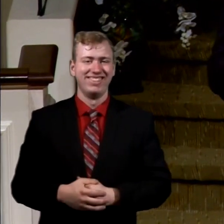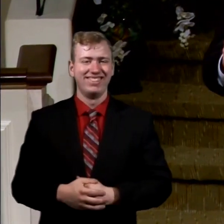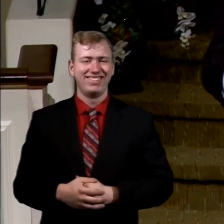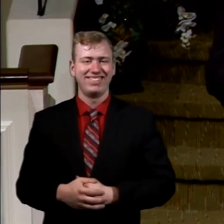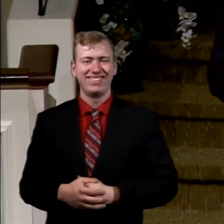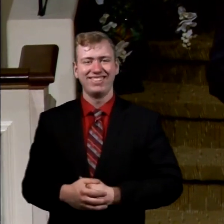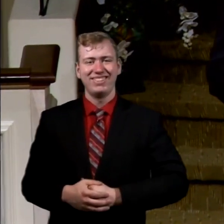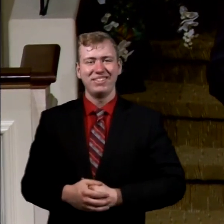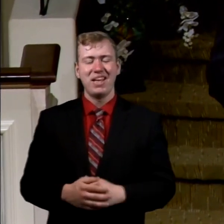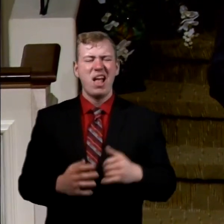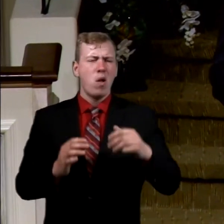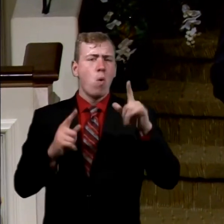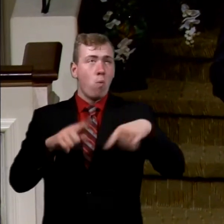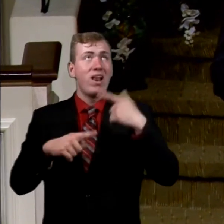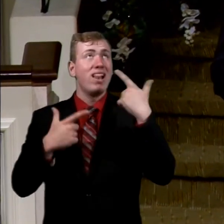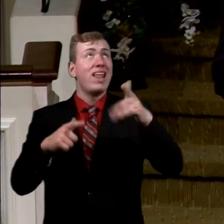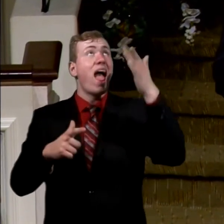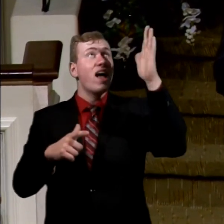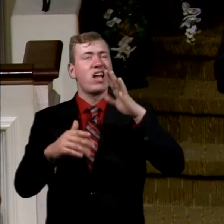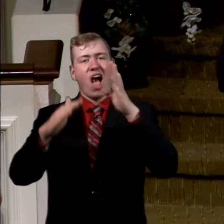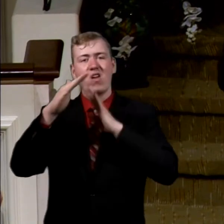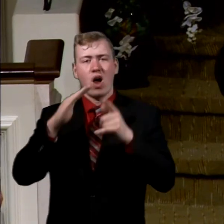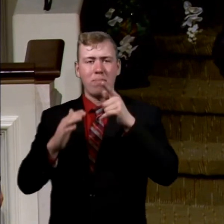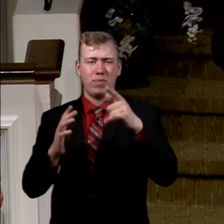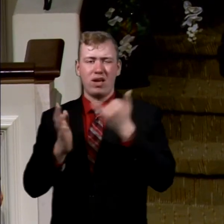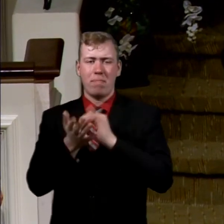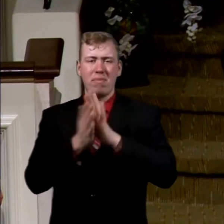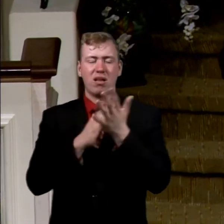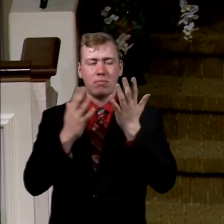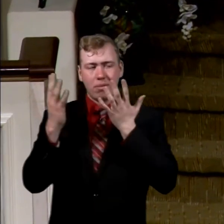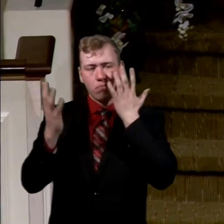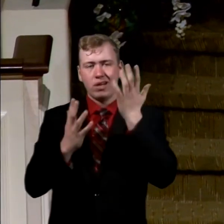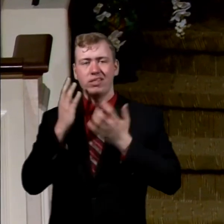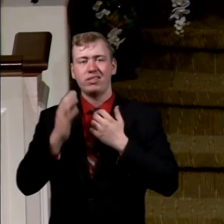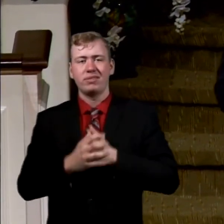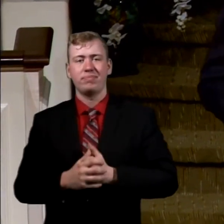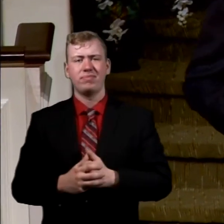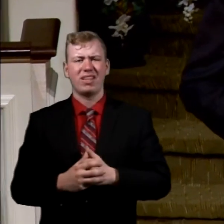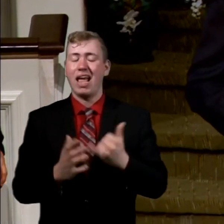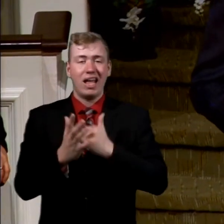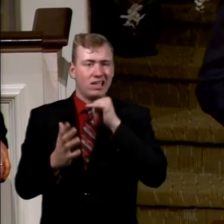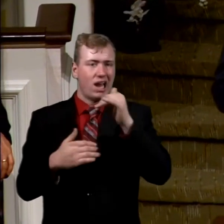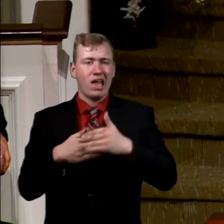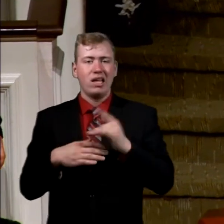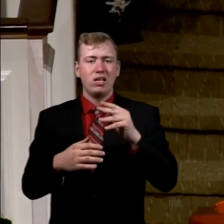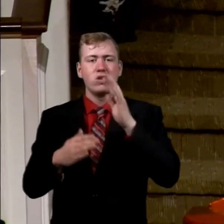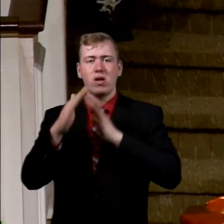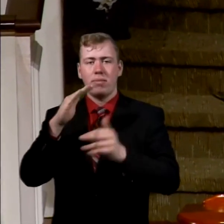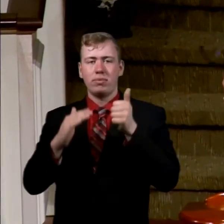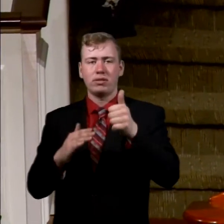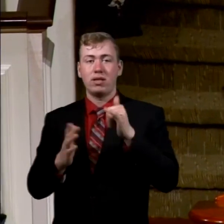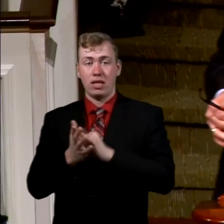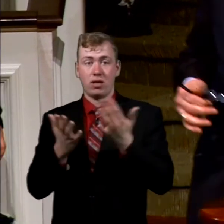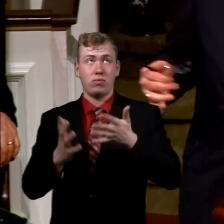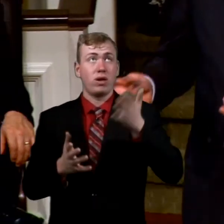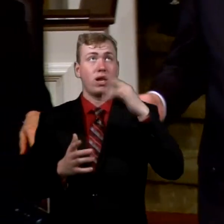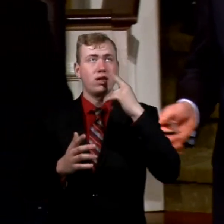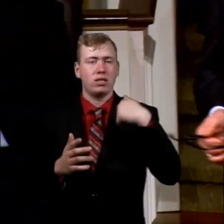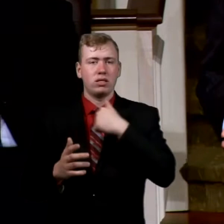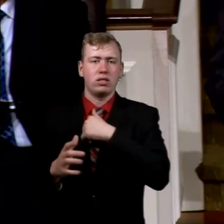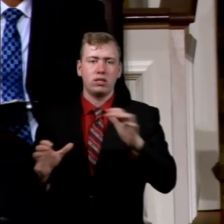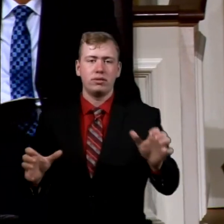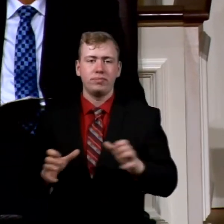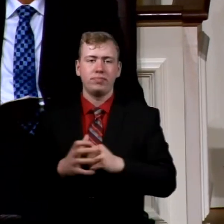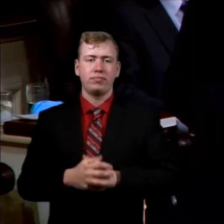Letting God do it gets real embarrassing. It's not easy to humble yourself, but that's what God tells us to do. Even for revival with his